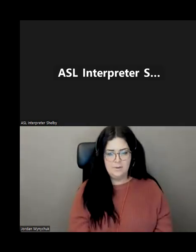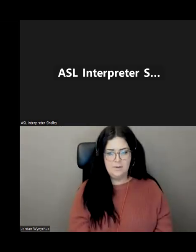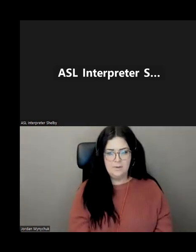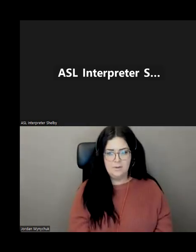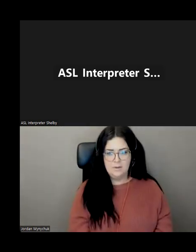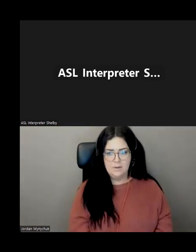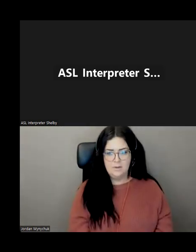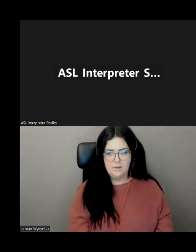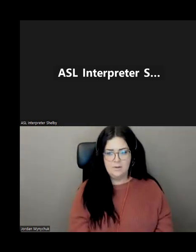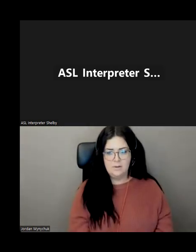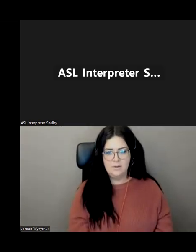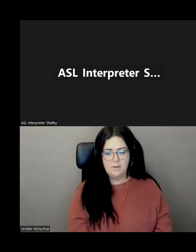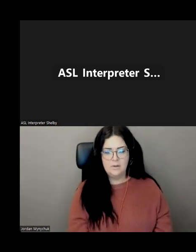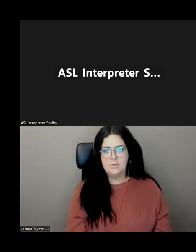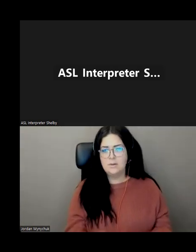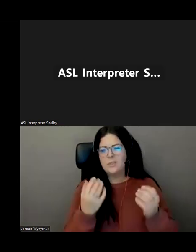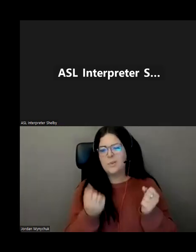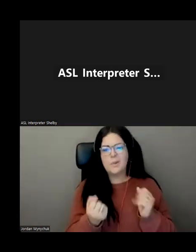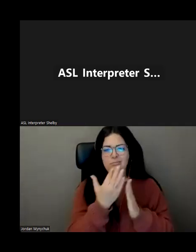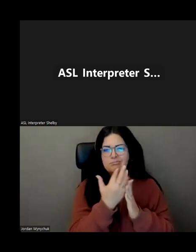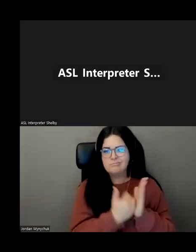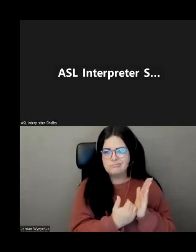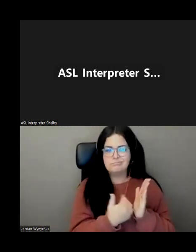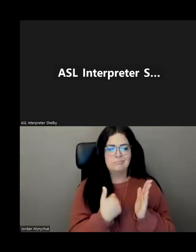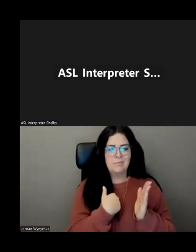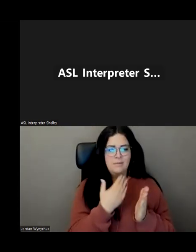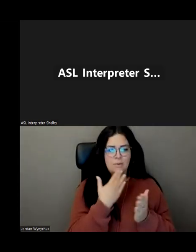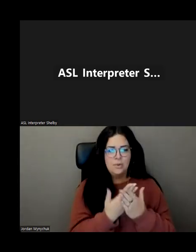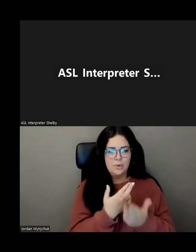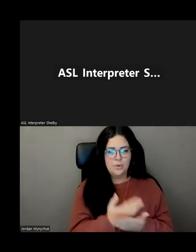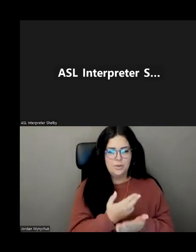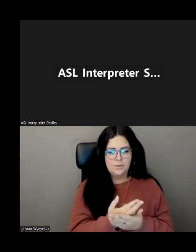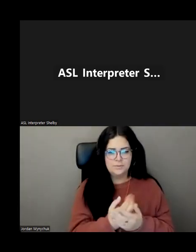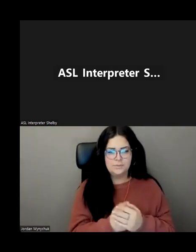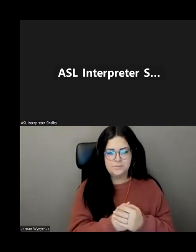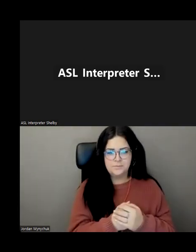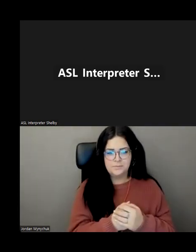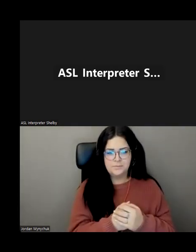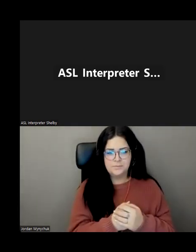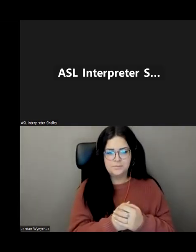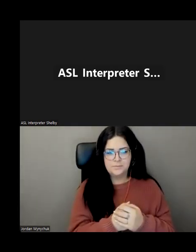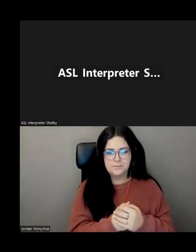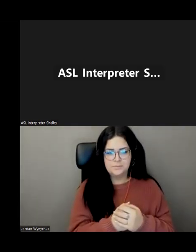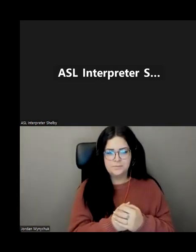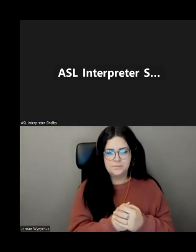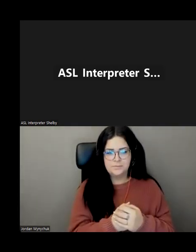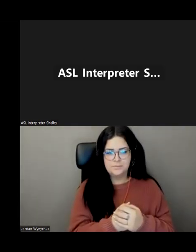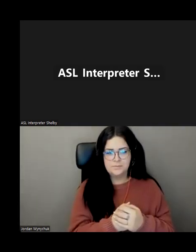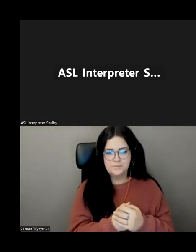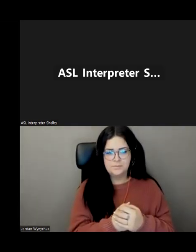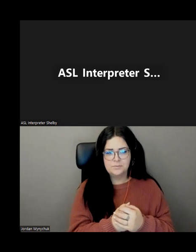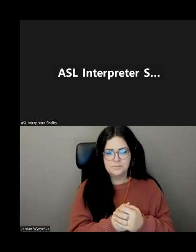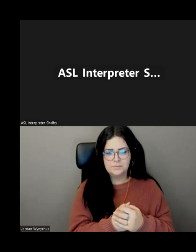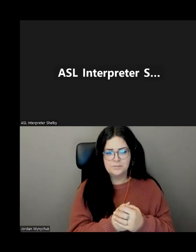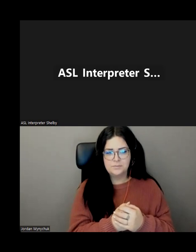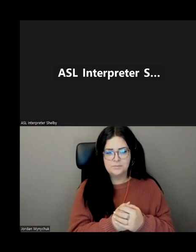just just a just that's just a sampling of some of the resources we have available um like again because we are the gold